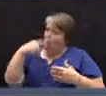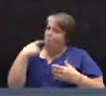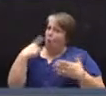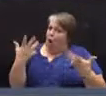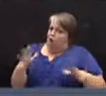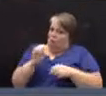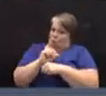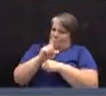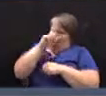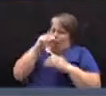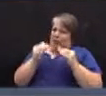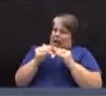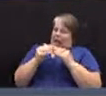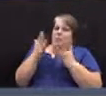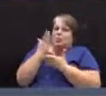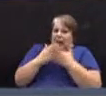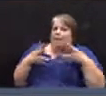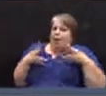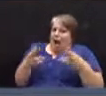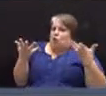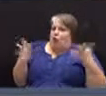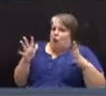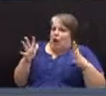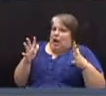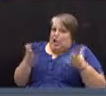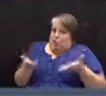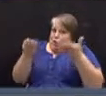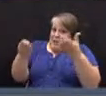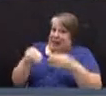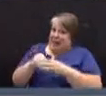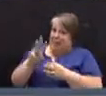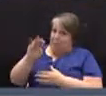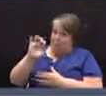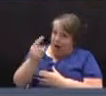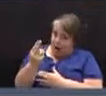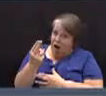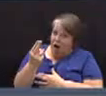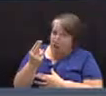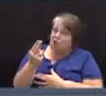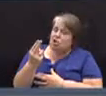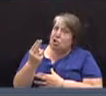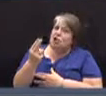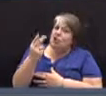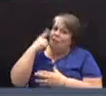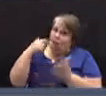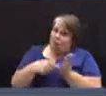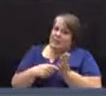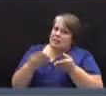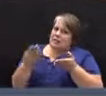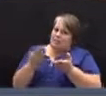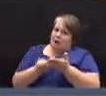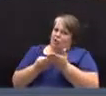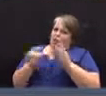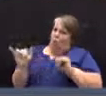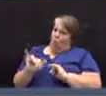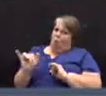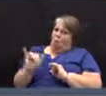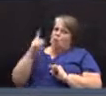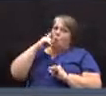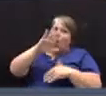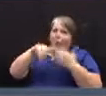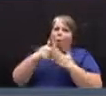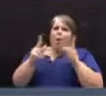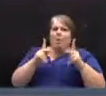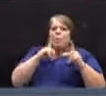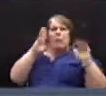budget that we adopted or that we presented in March, and then for this budget as well. So all the people